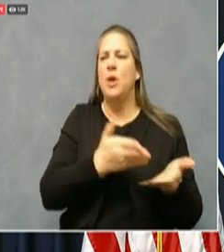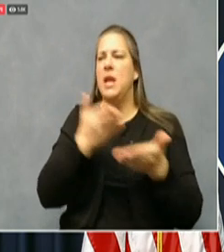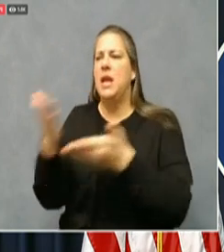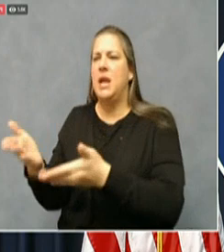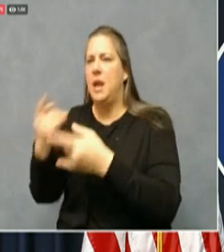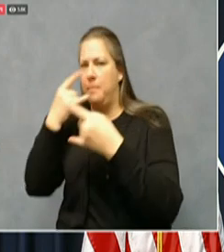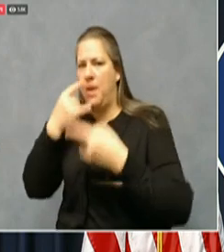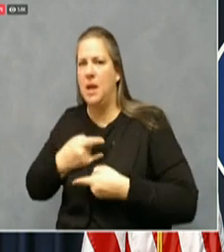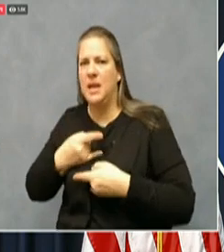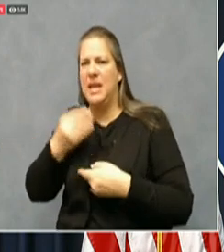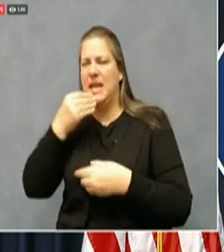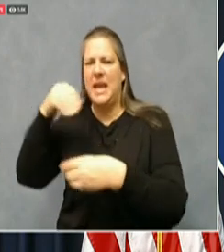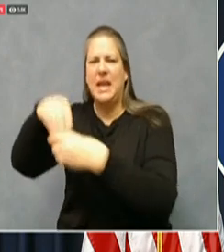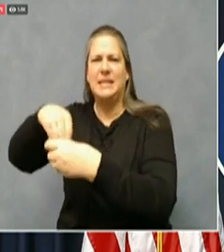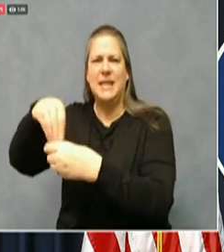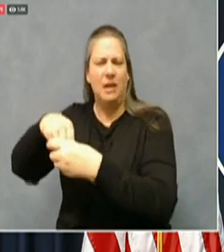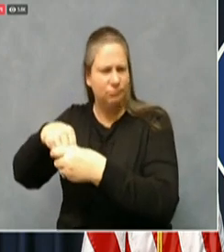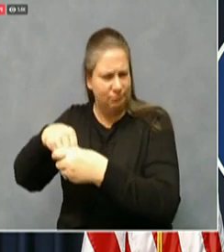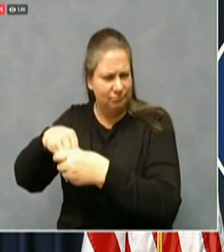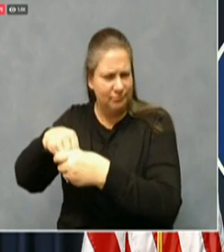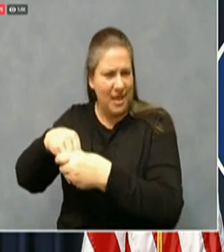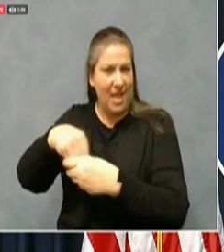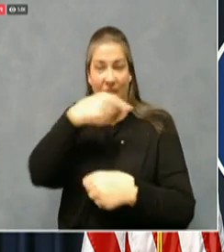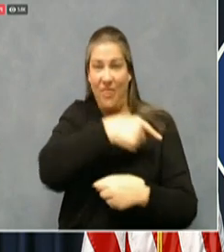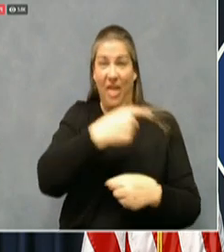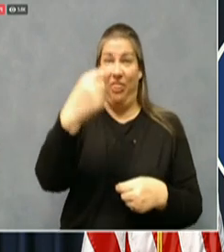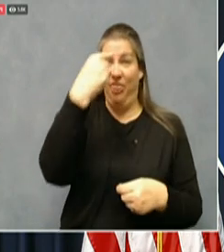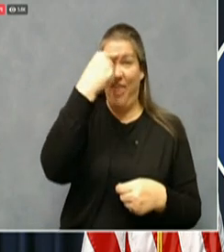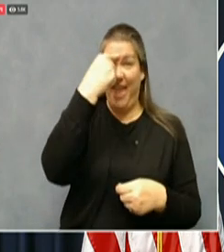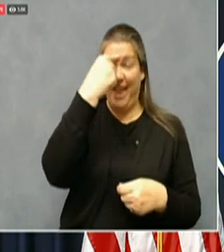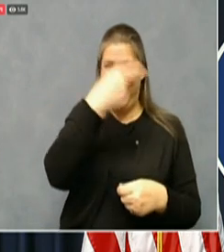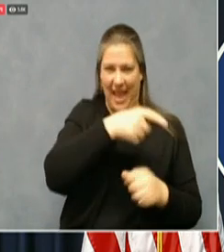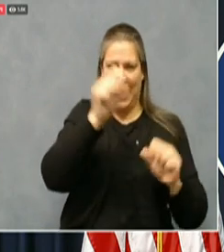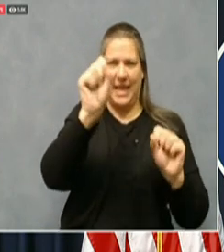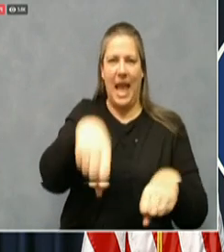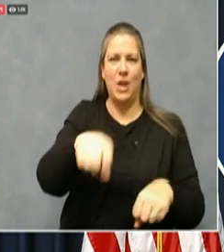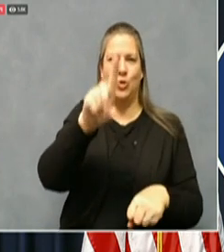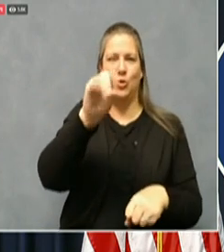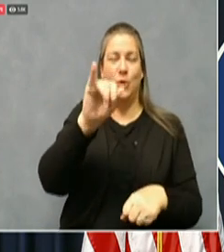they found a way that they think gets around it where they know they can spread the virus.